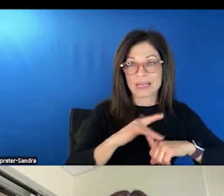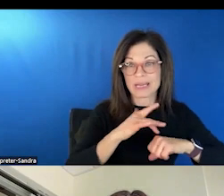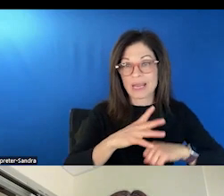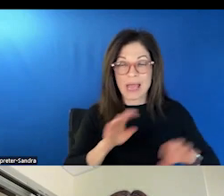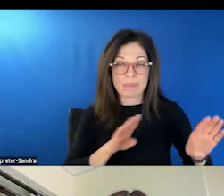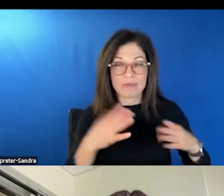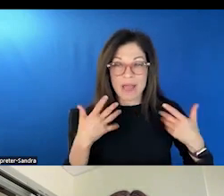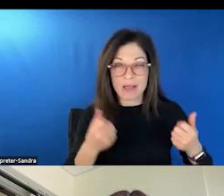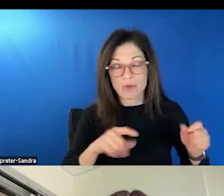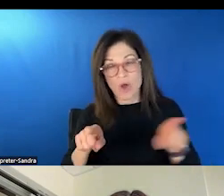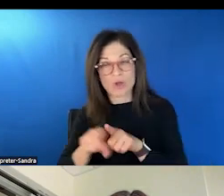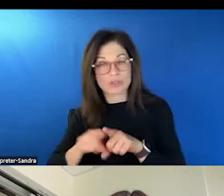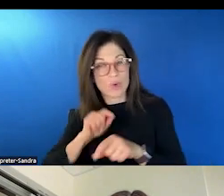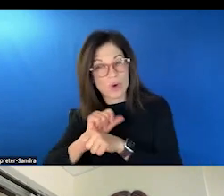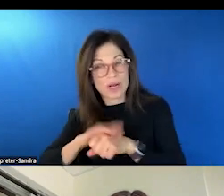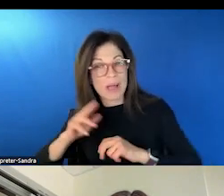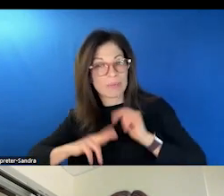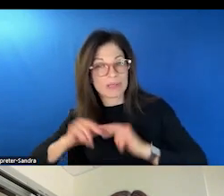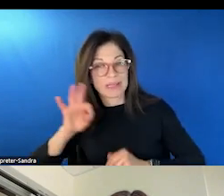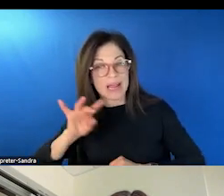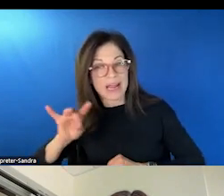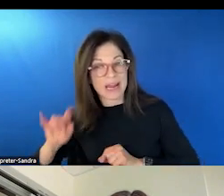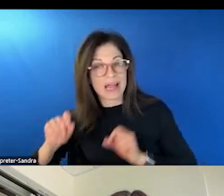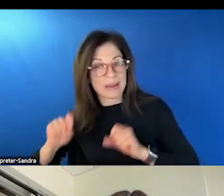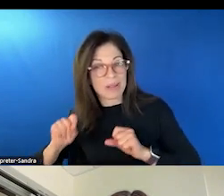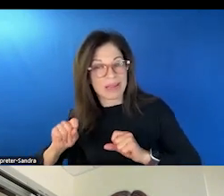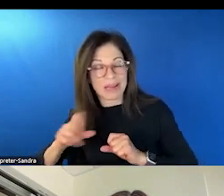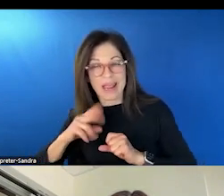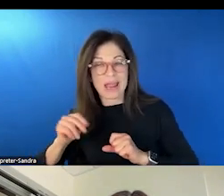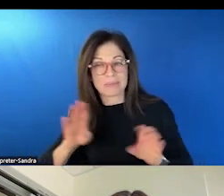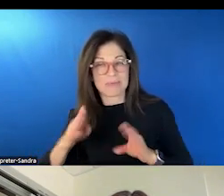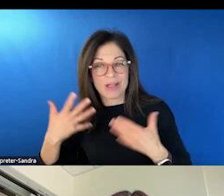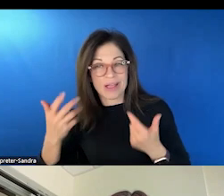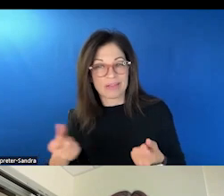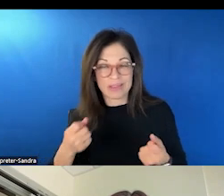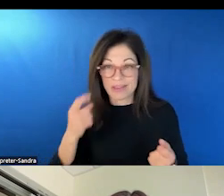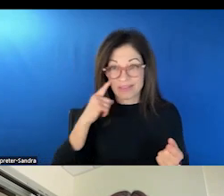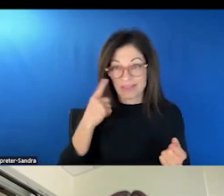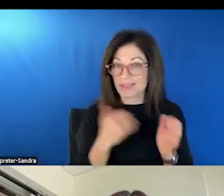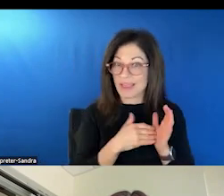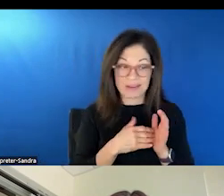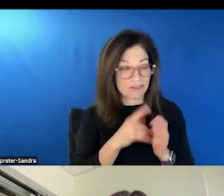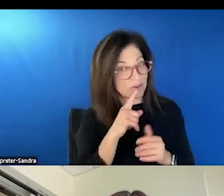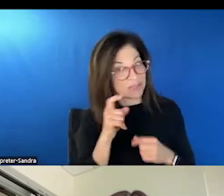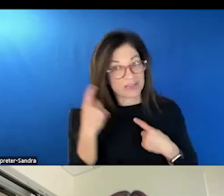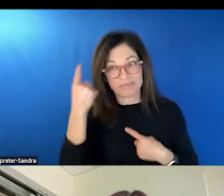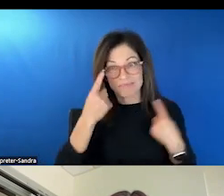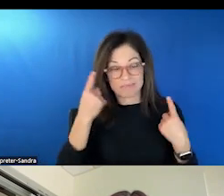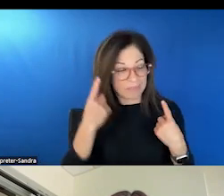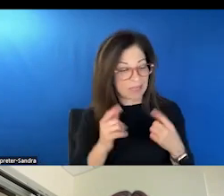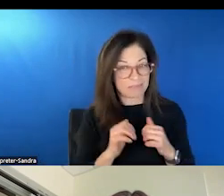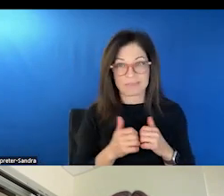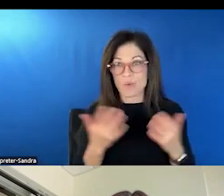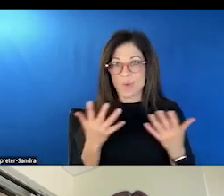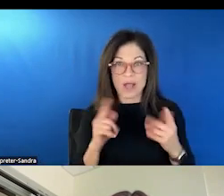we're also working on building 9-8-8 capacity in behavioral health. and I think that we, again, we really have to be thoughtful about what